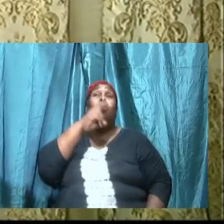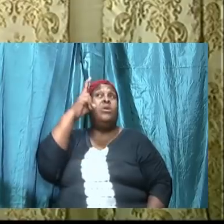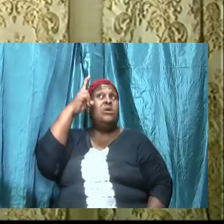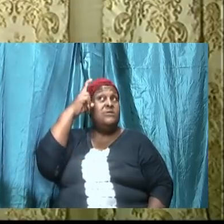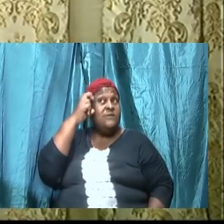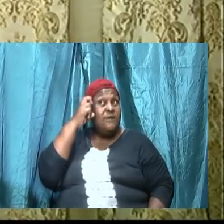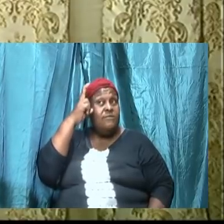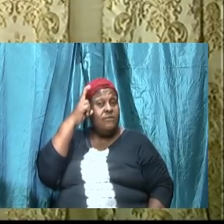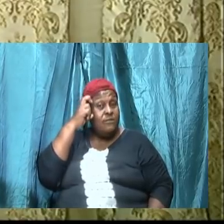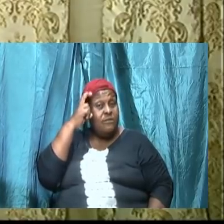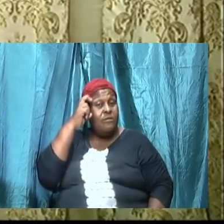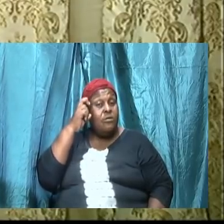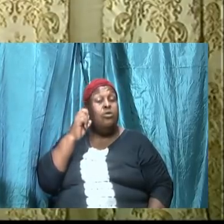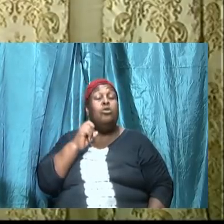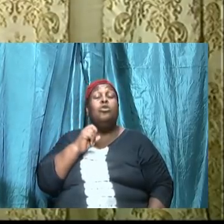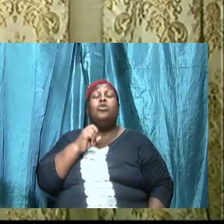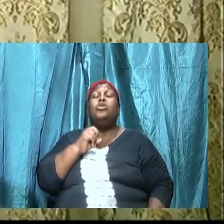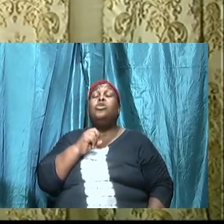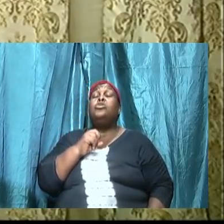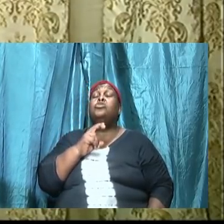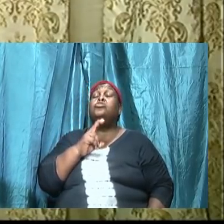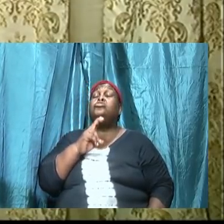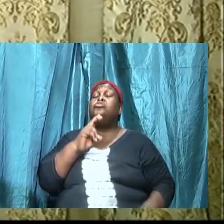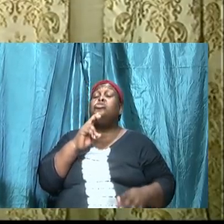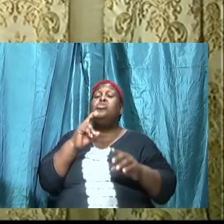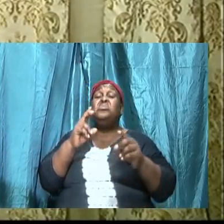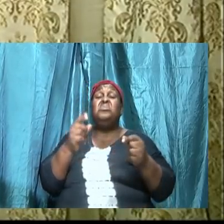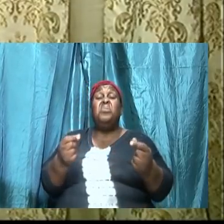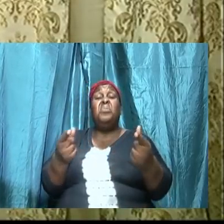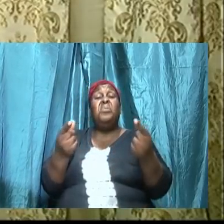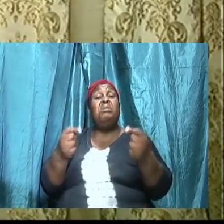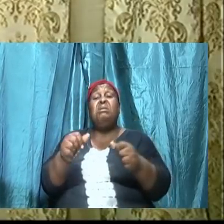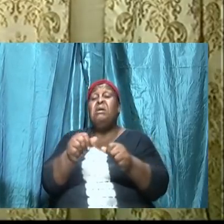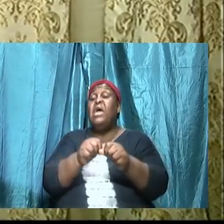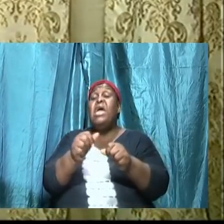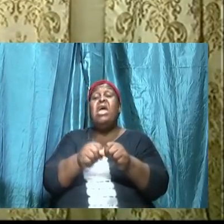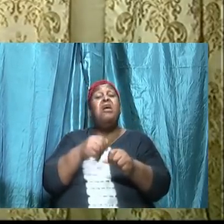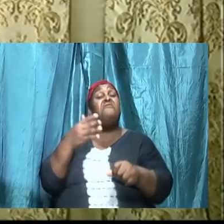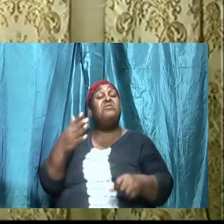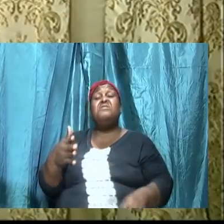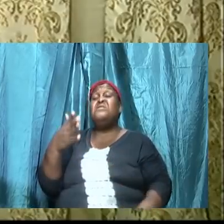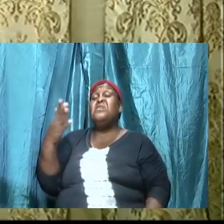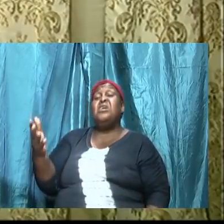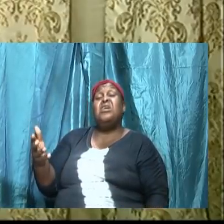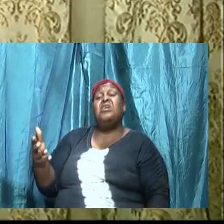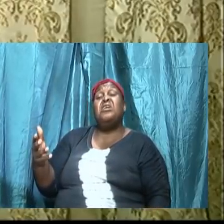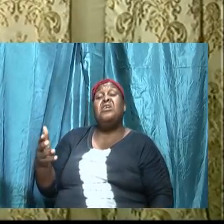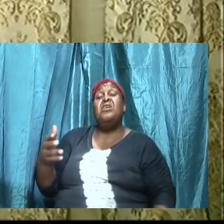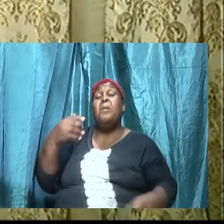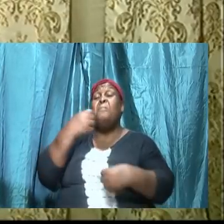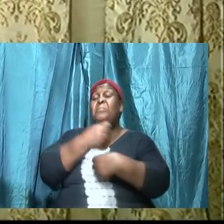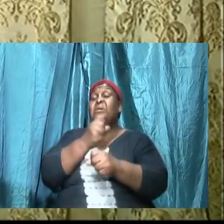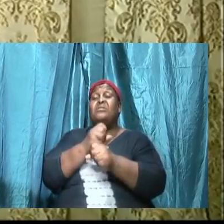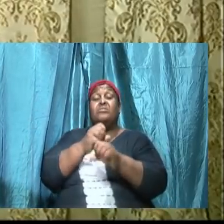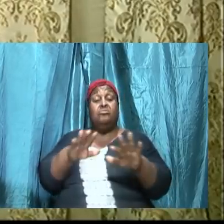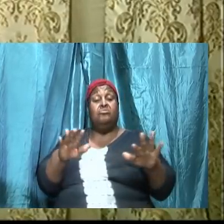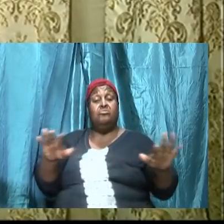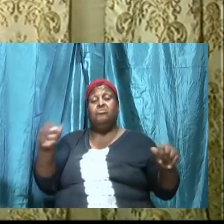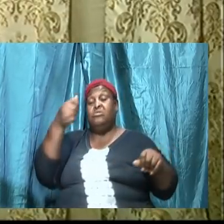the devil is going to do everything to cause the child of God